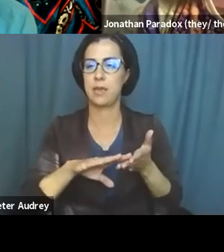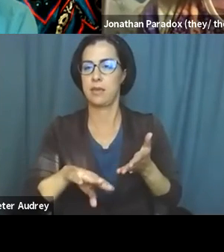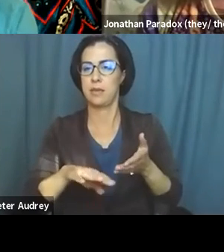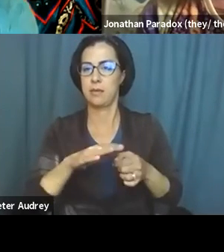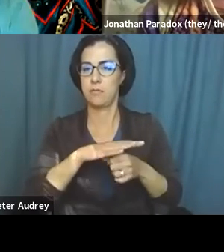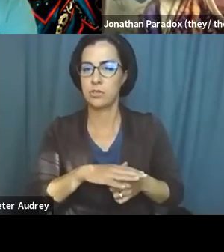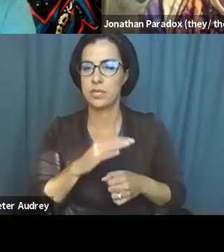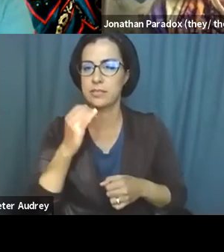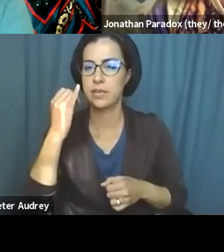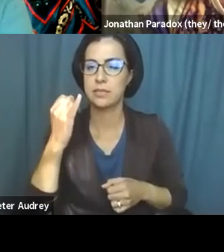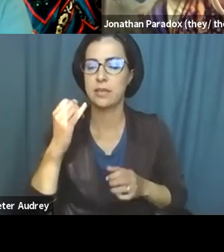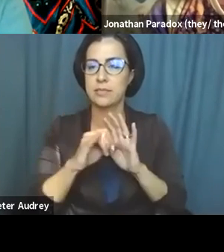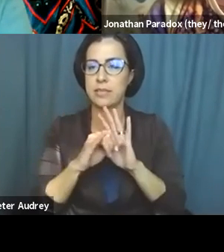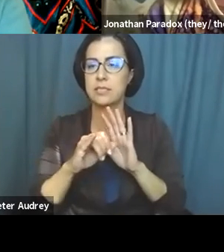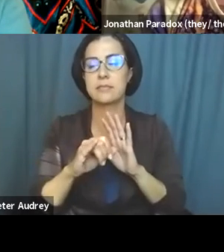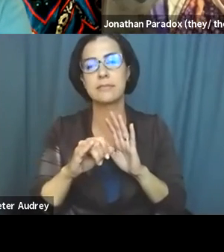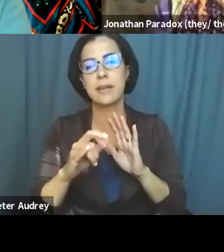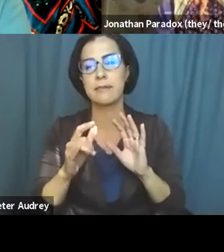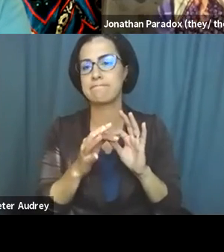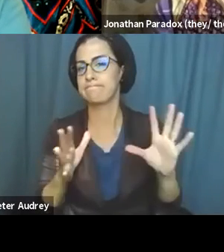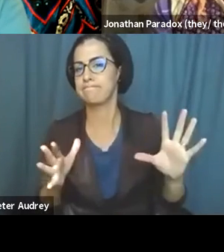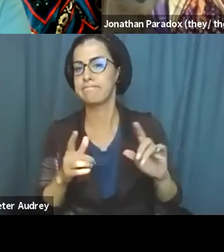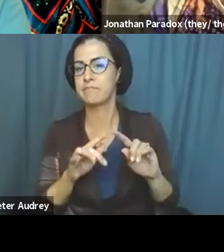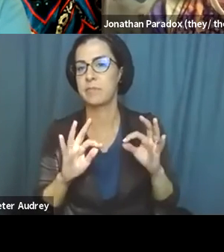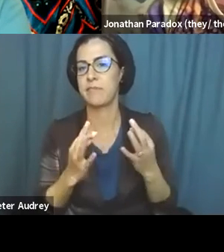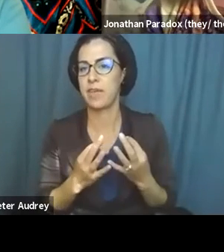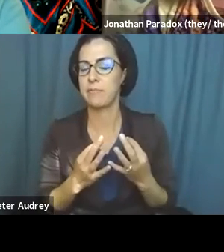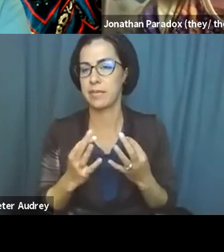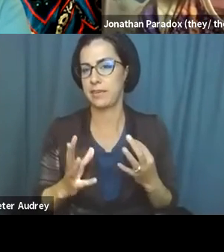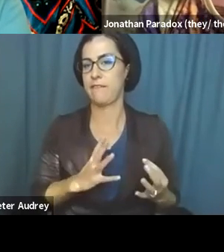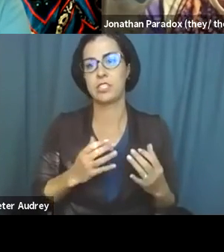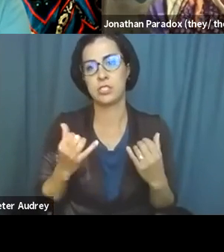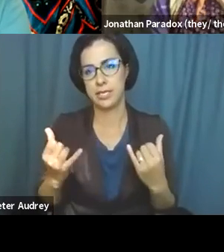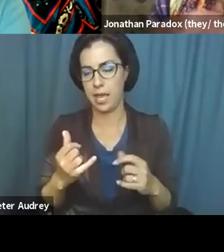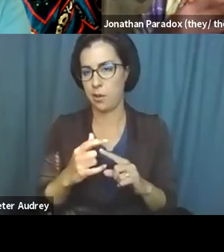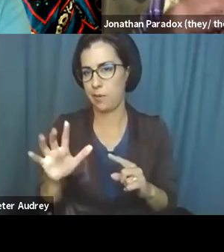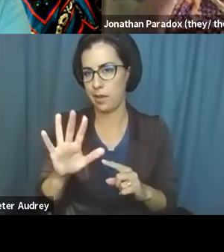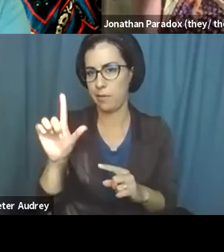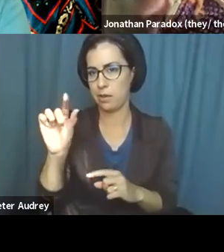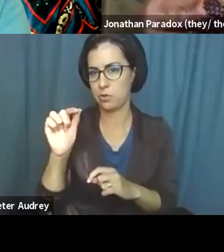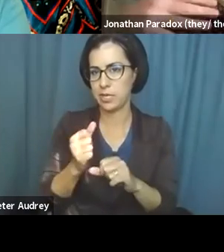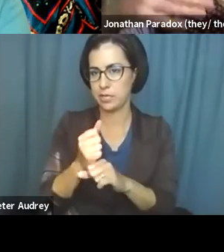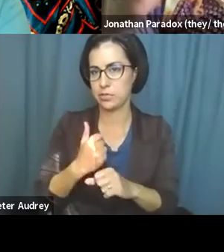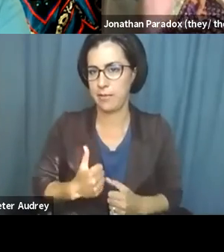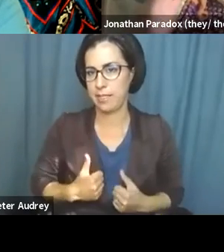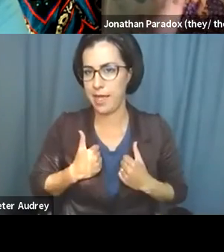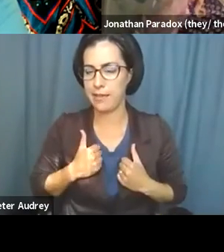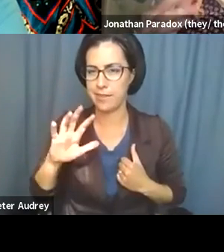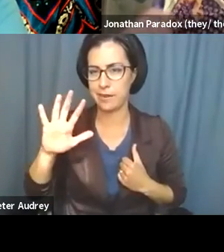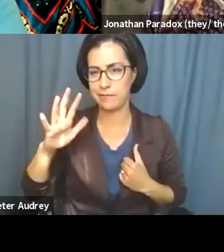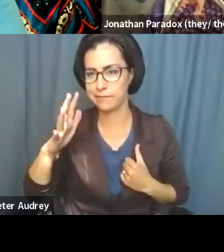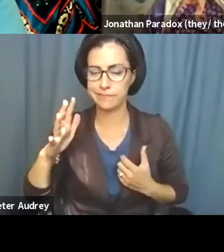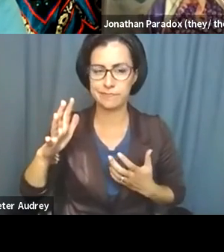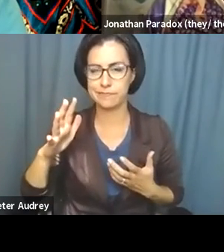from my family, uh, officially now, um, but spent about 20 years in, um, informal structures